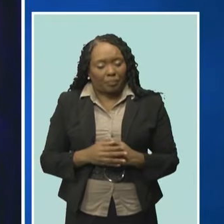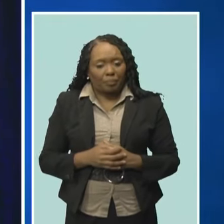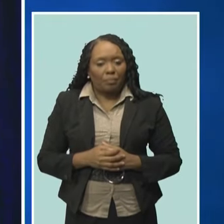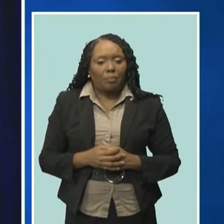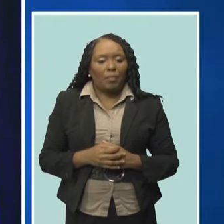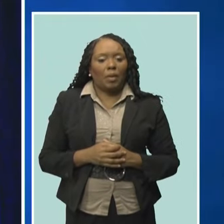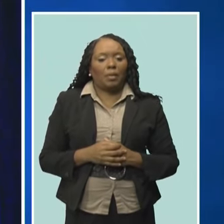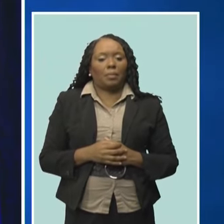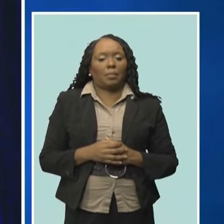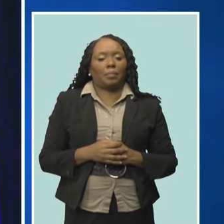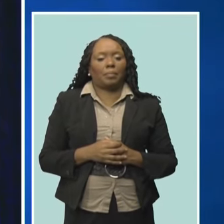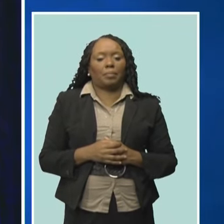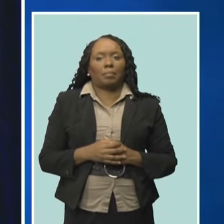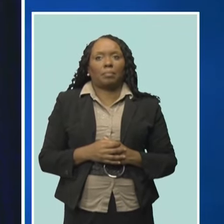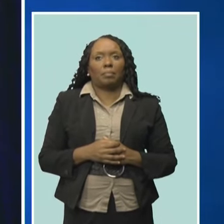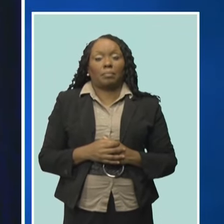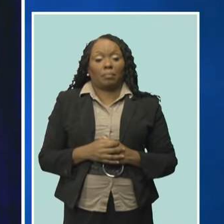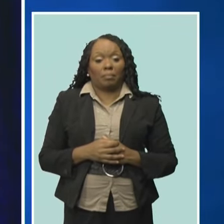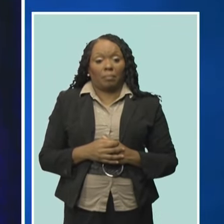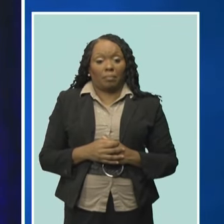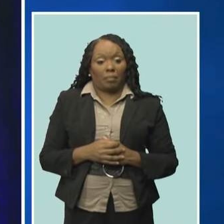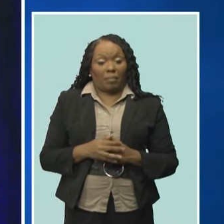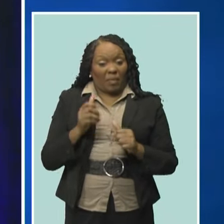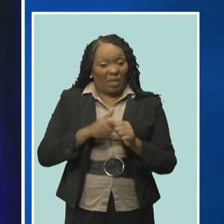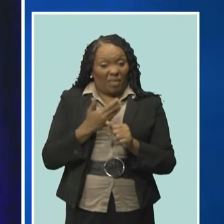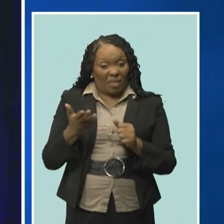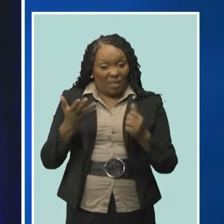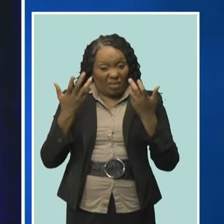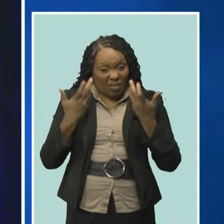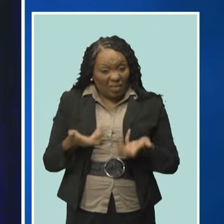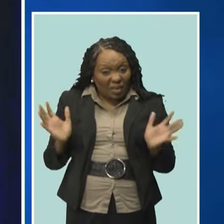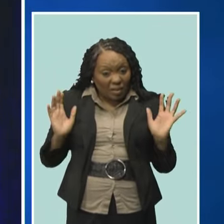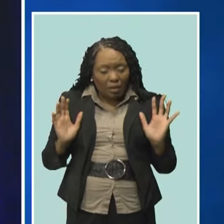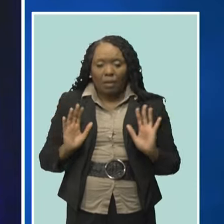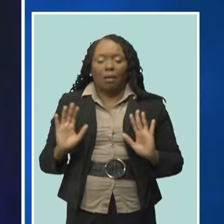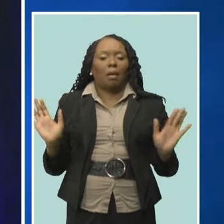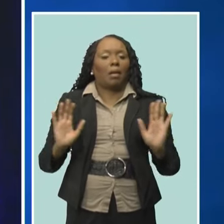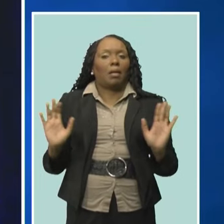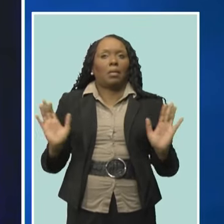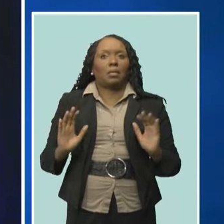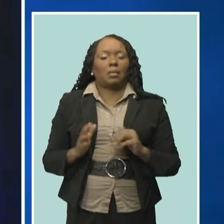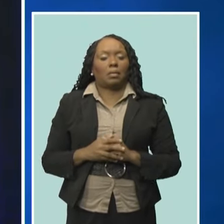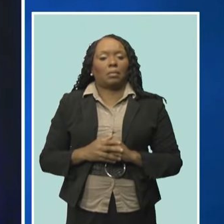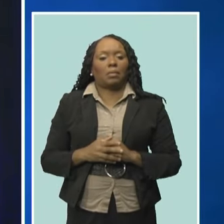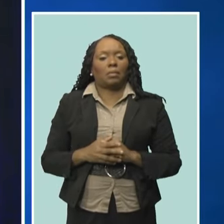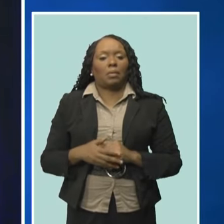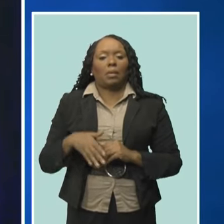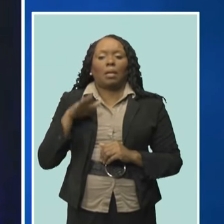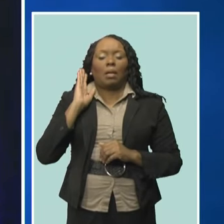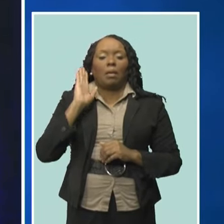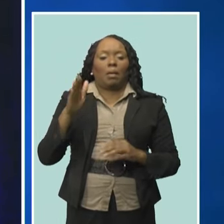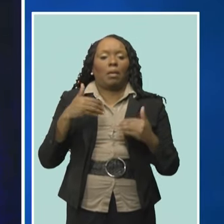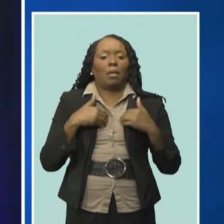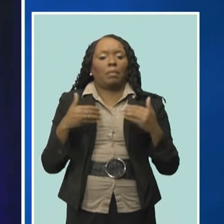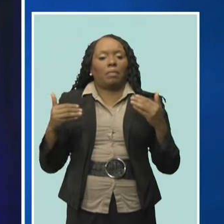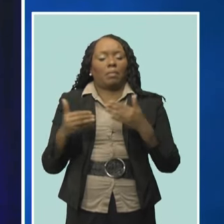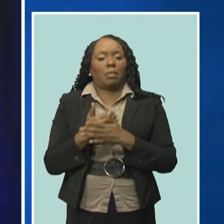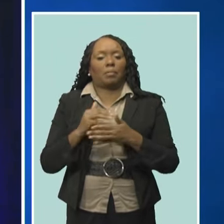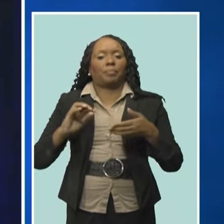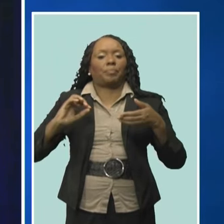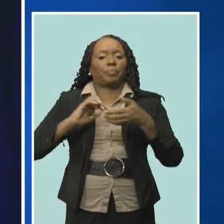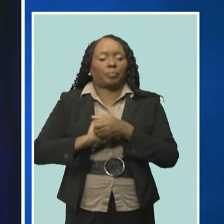This is indeed not the end, but the beginning of a new partnership between education